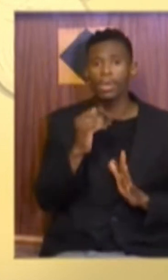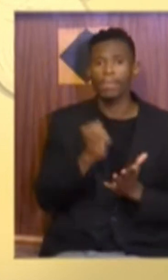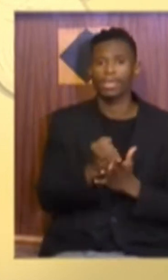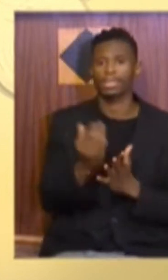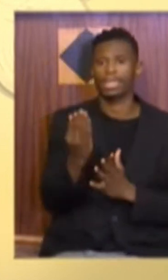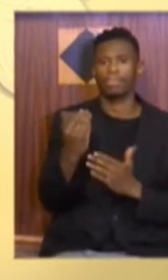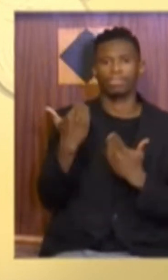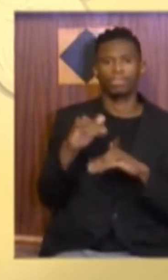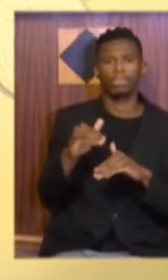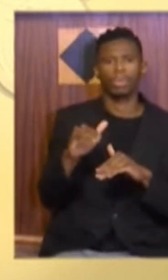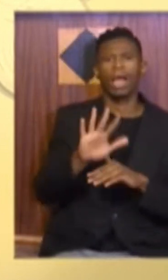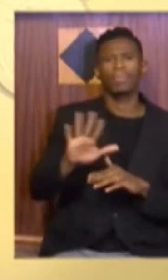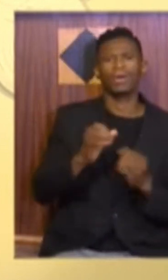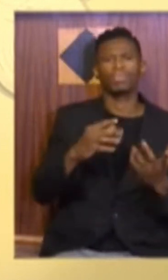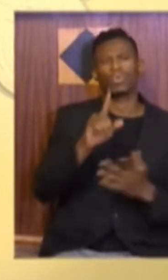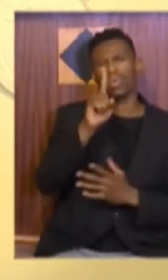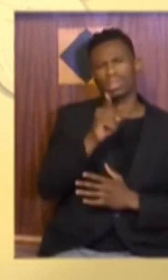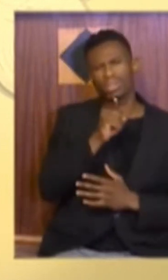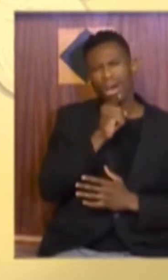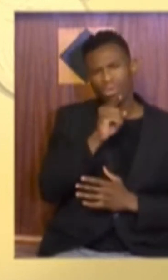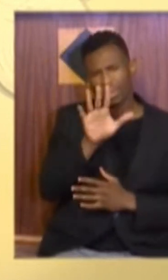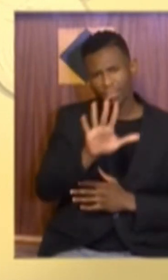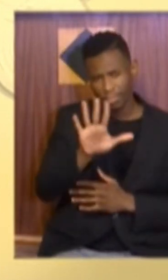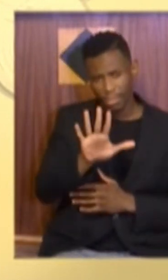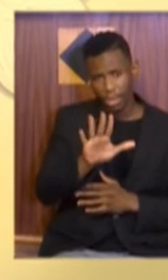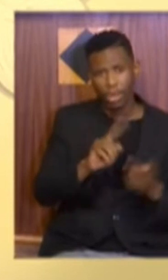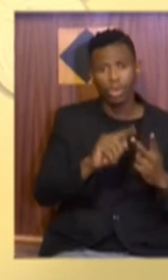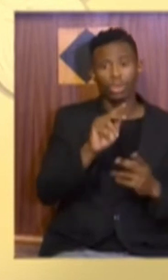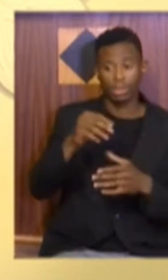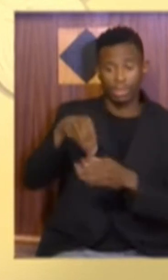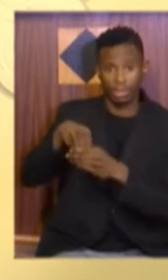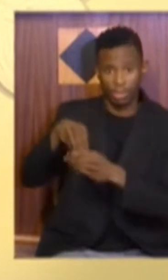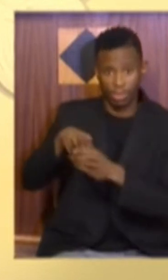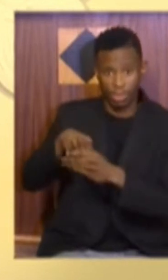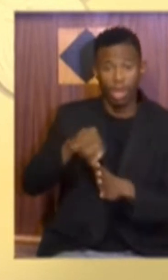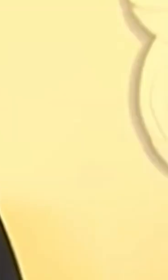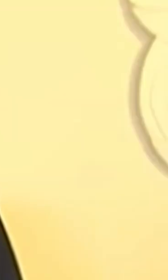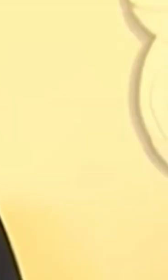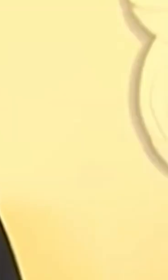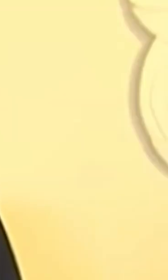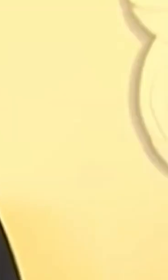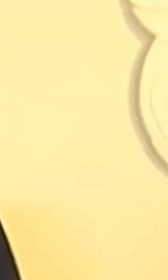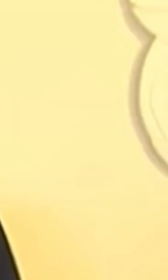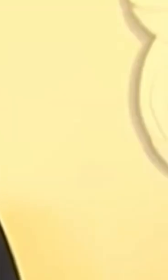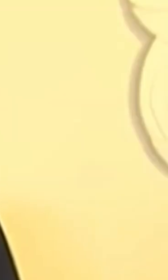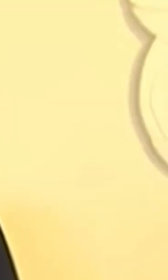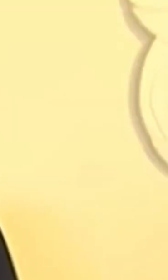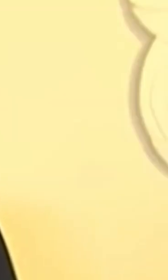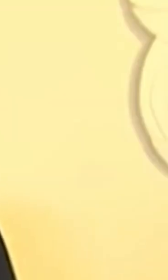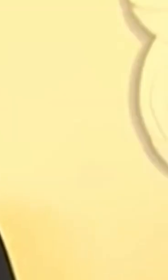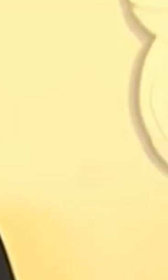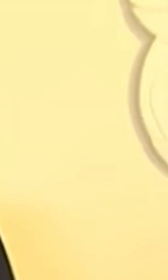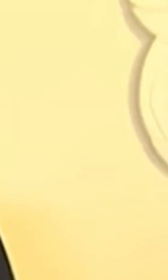of 1,000 people indoors and 2,000 people outdoors. This means that if we are